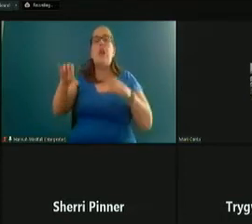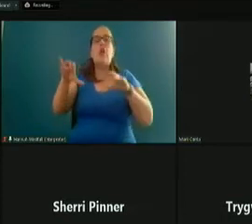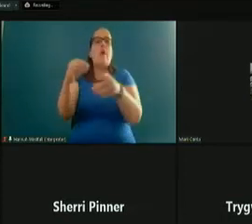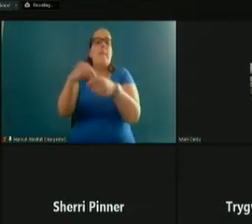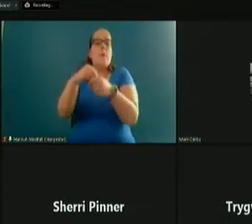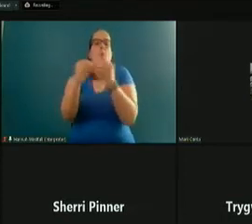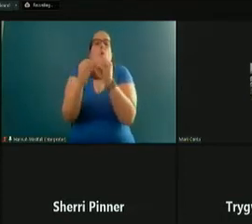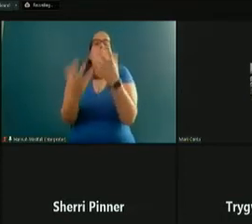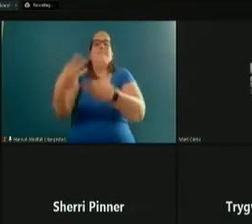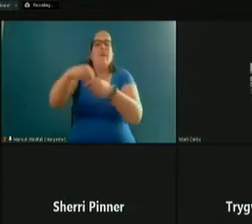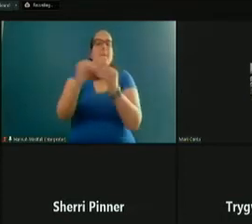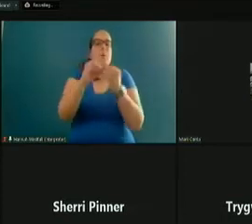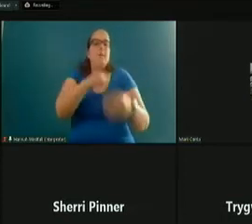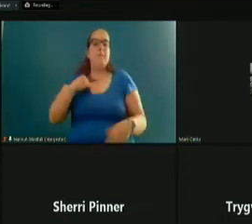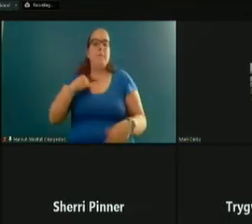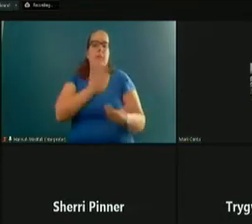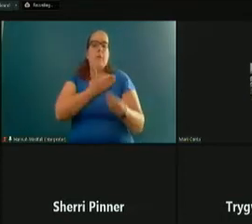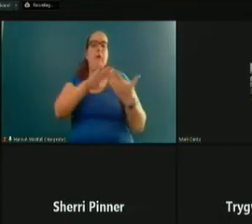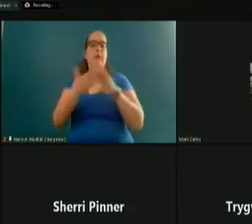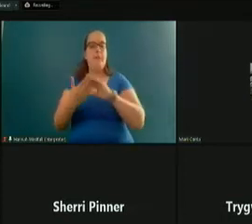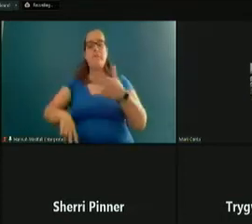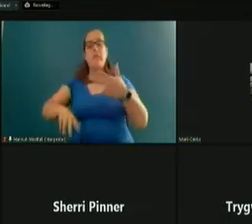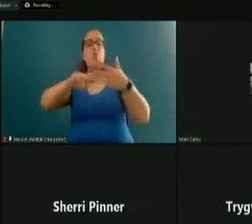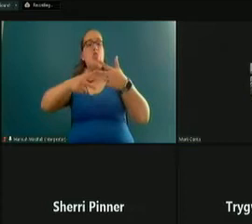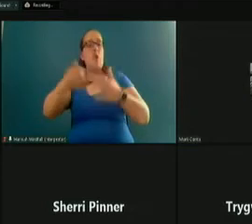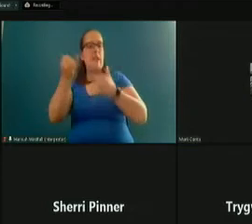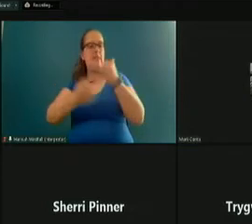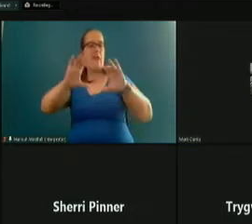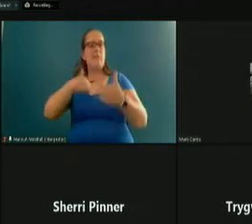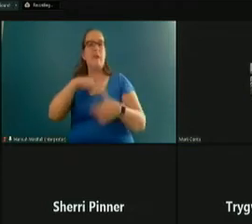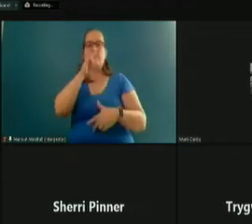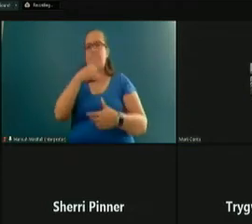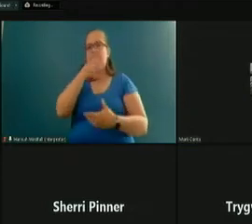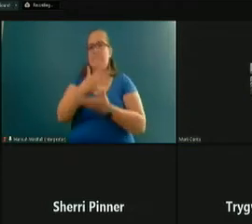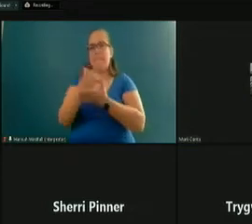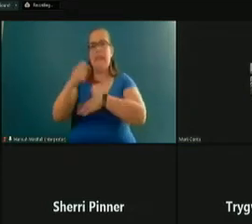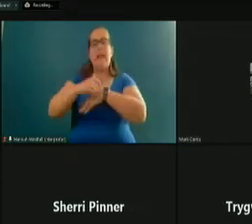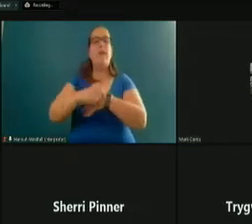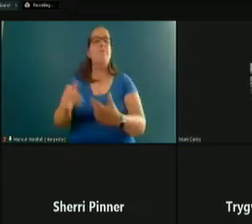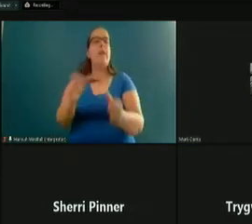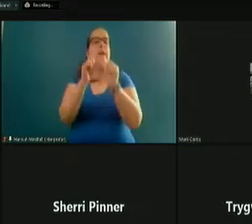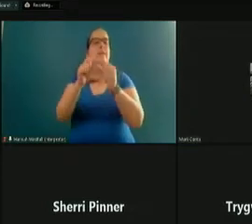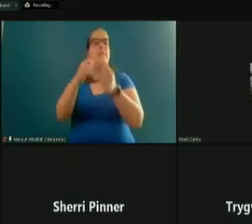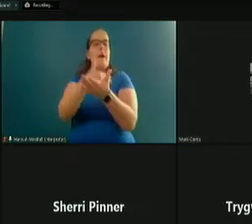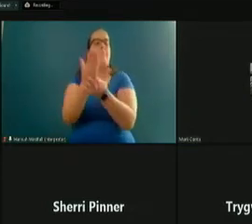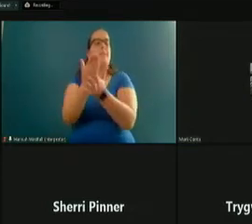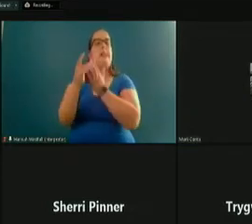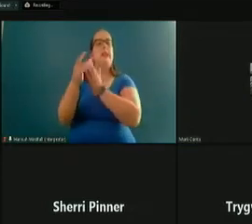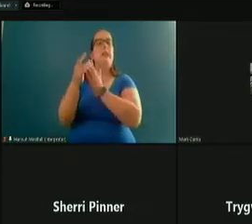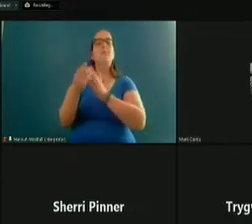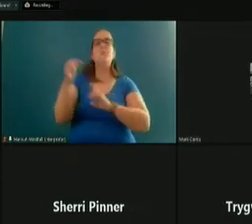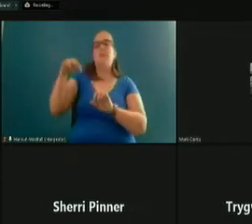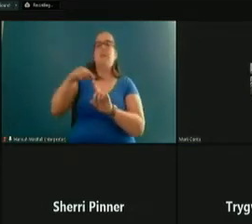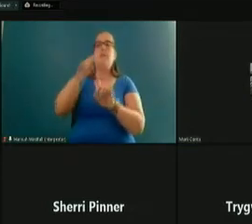of our community in our work. Third and the final category, and I'm sure I'm just about out of time, is sustainable budgetary leadership. And this is